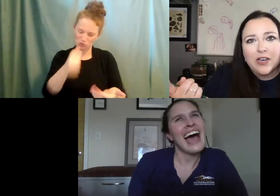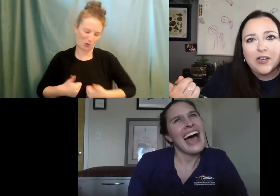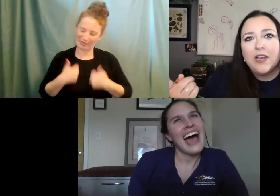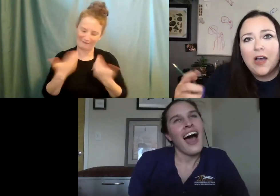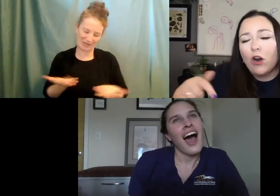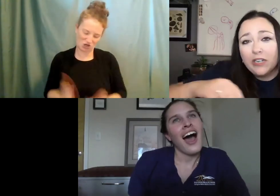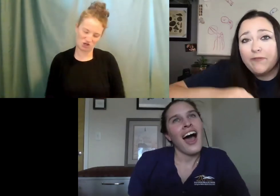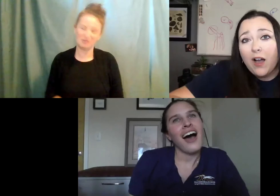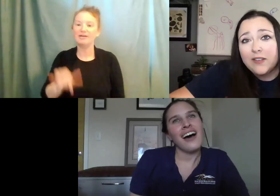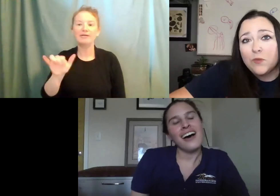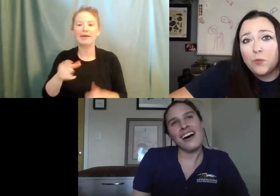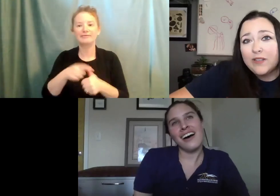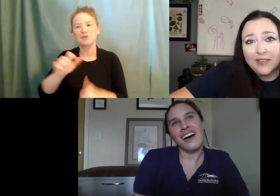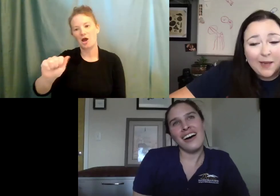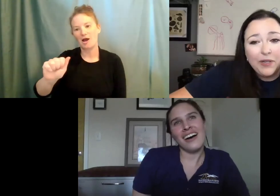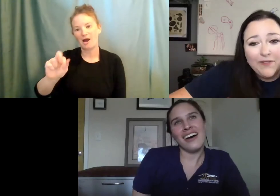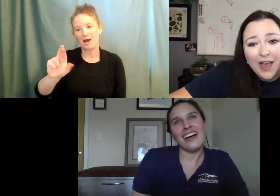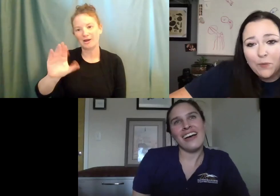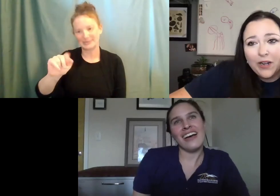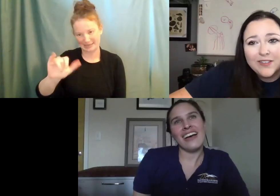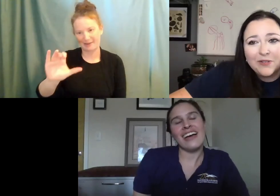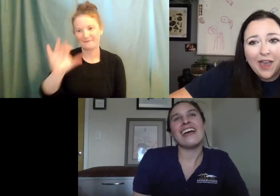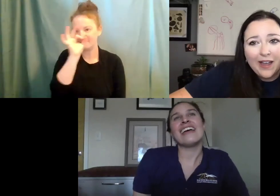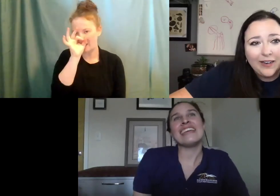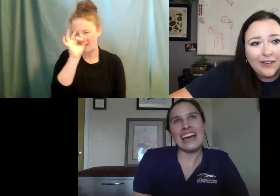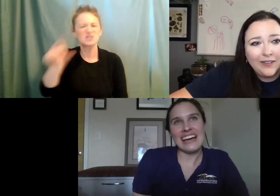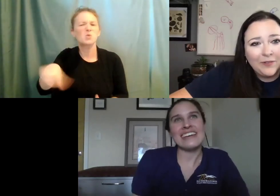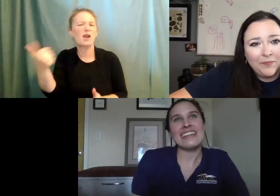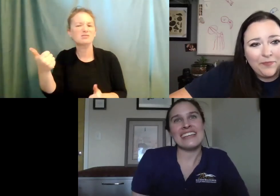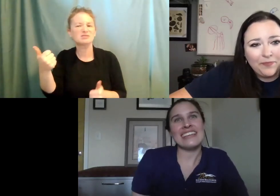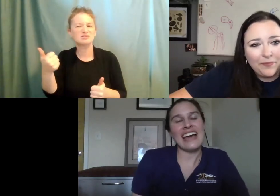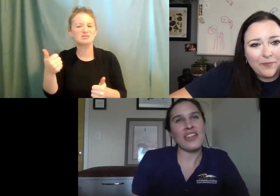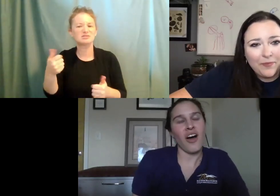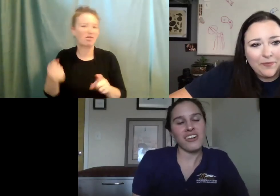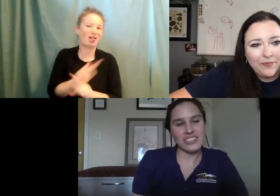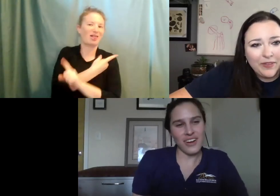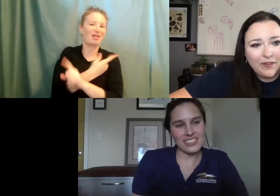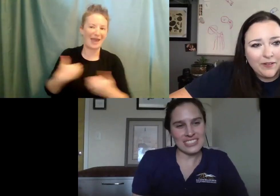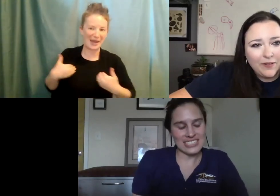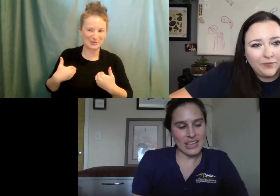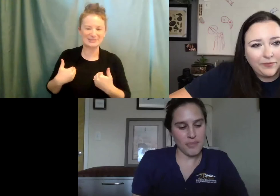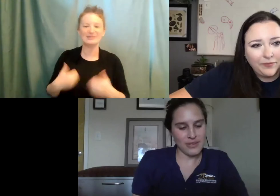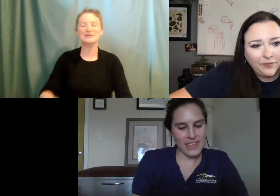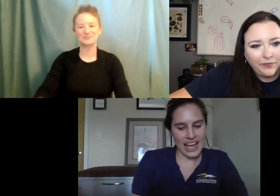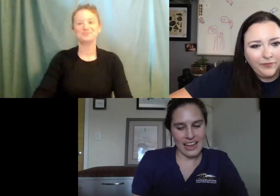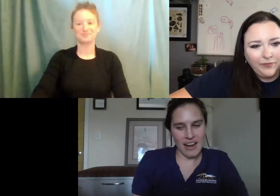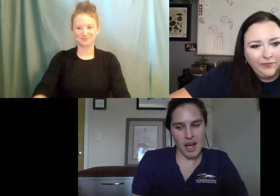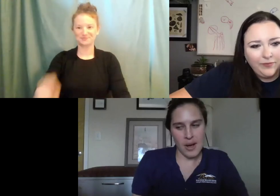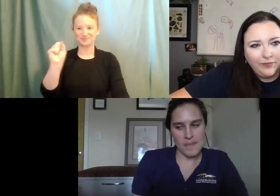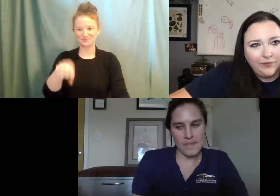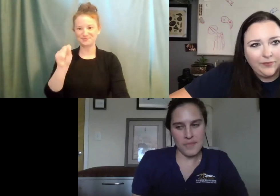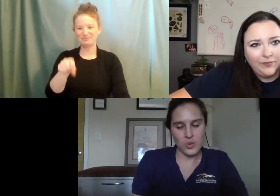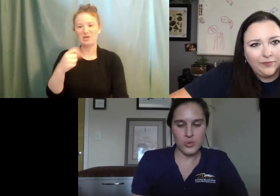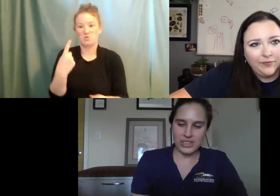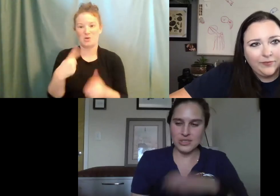I imagine the Arctic Fox was an example of that. What else do you get? Yeah. Yeah. The Arctic Fox is an example of that.